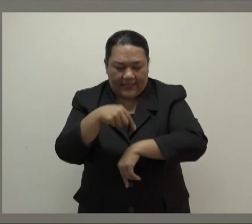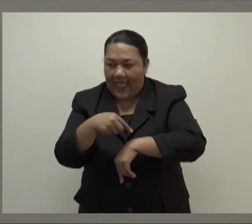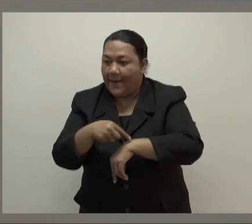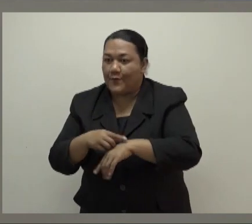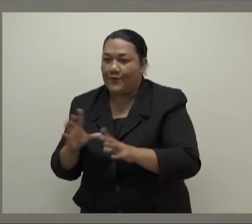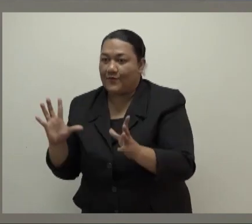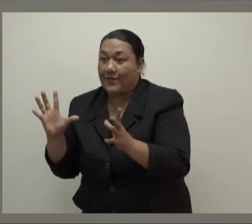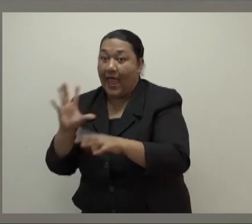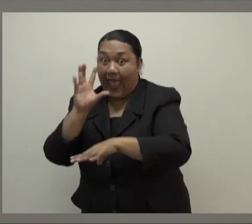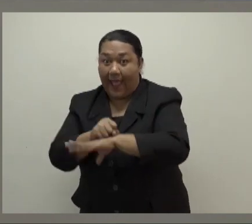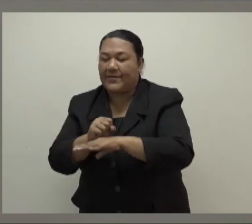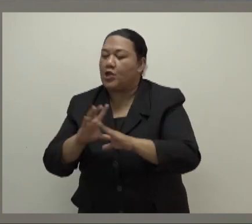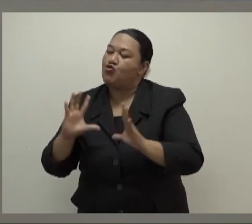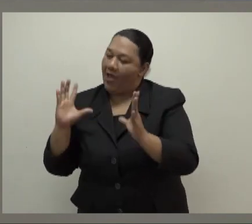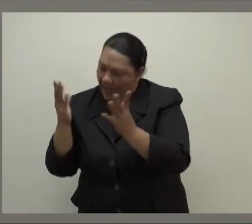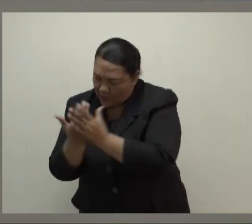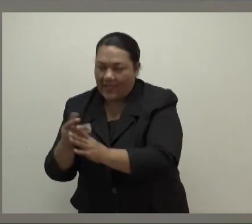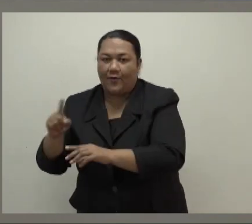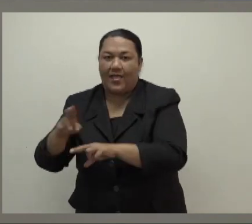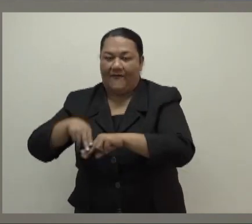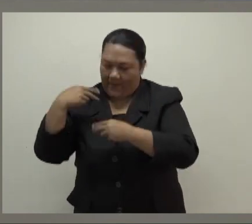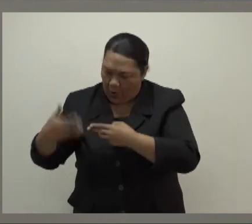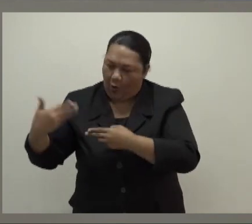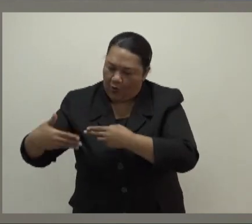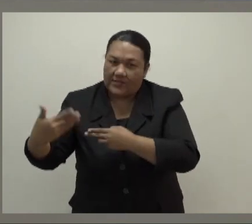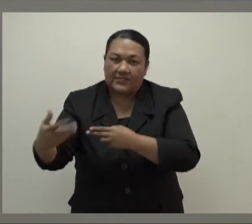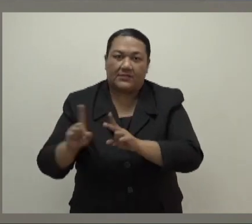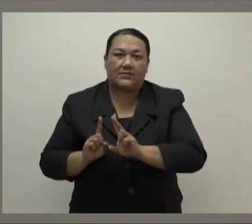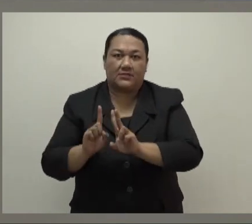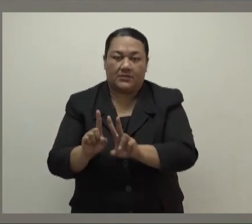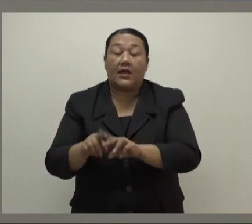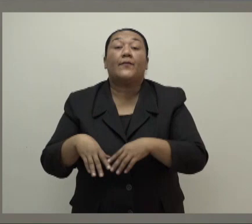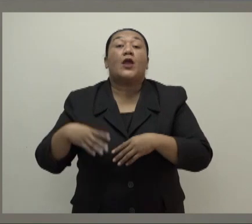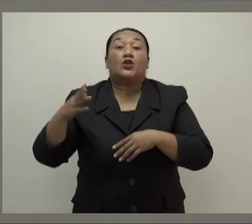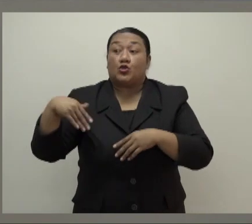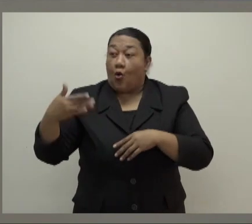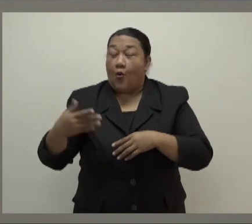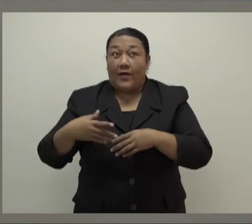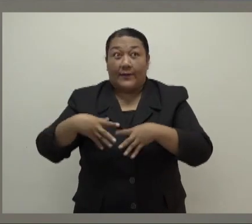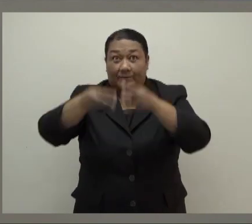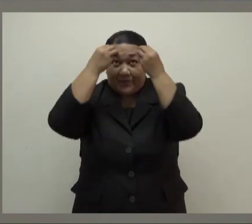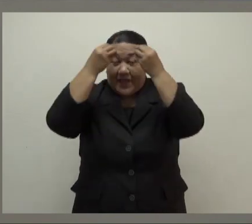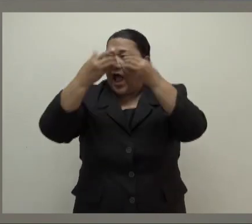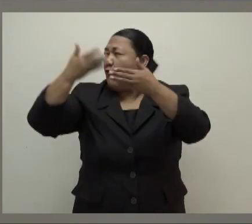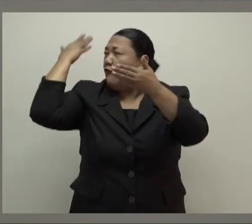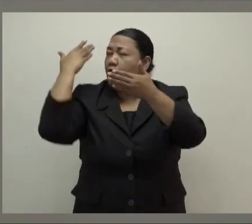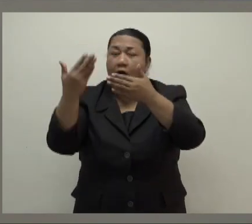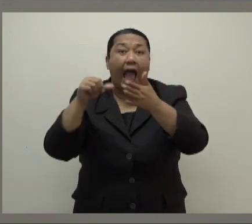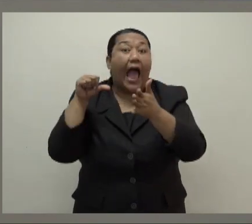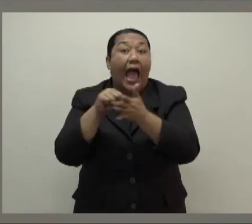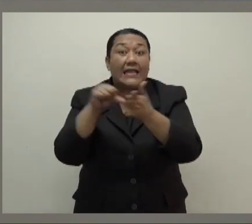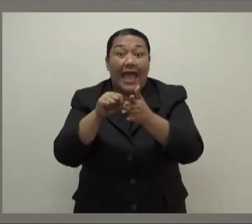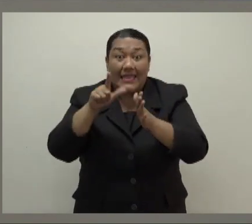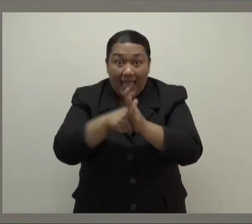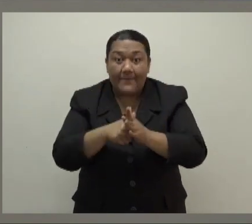and the more insights we take out of it, the better. Lessons from the hard times but also the good times we've had with our